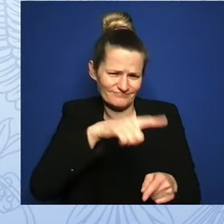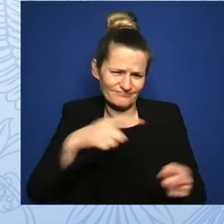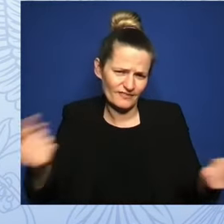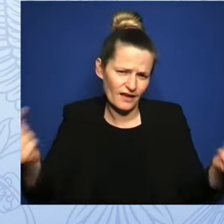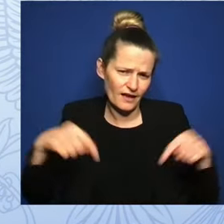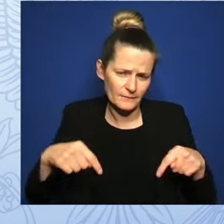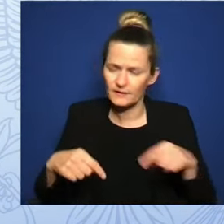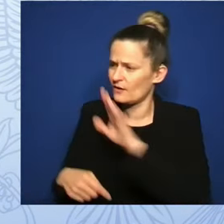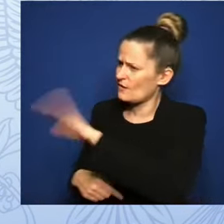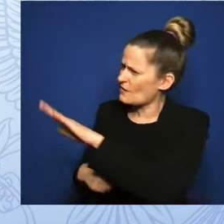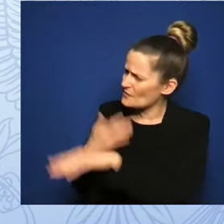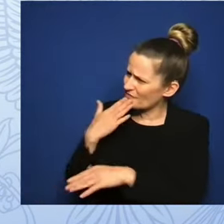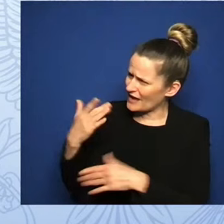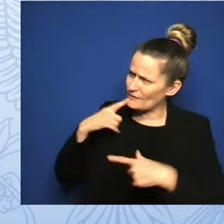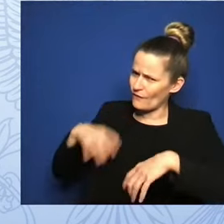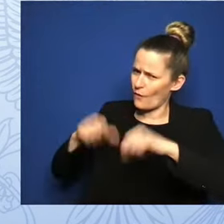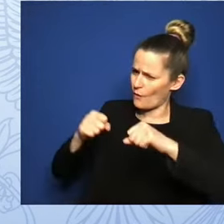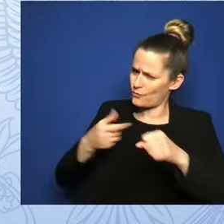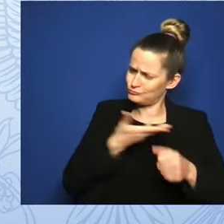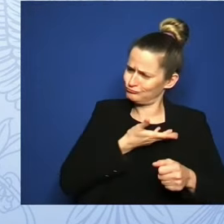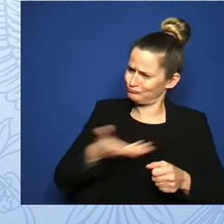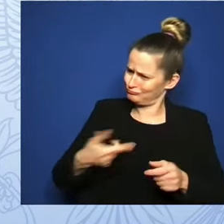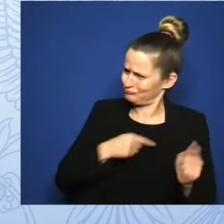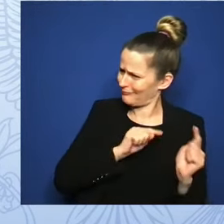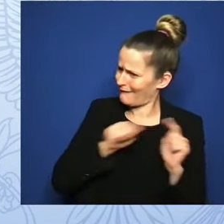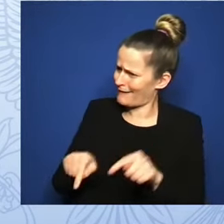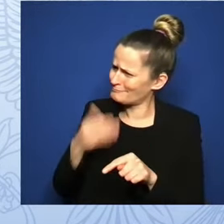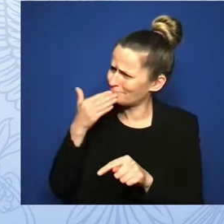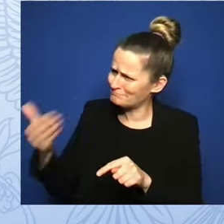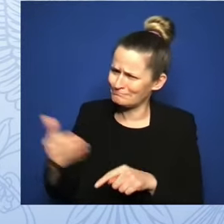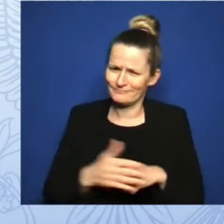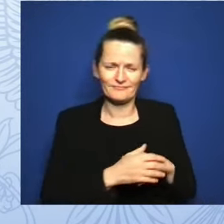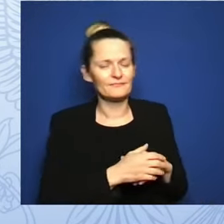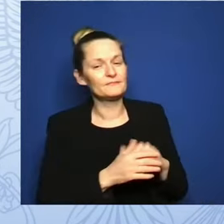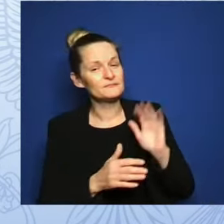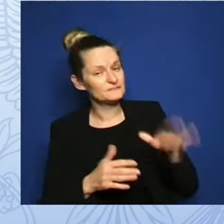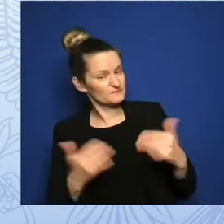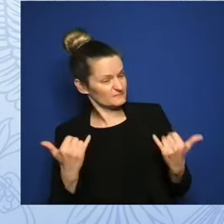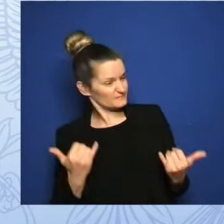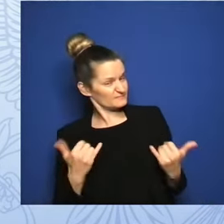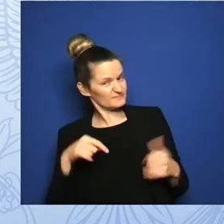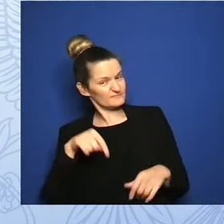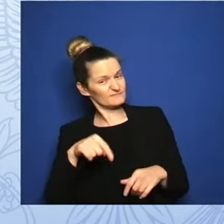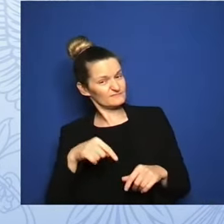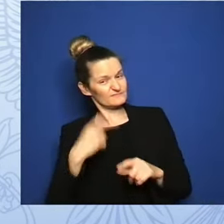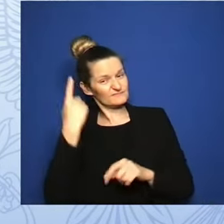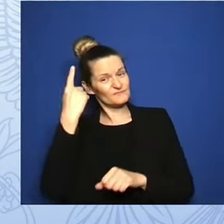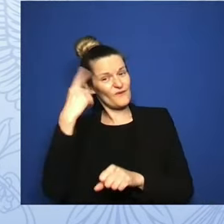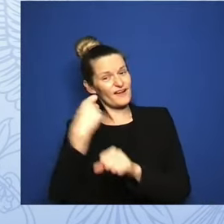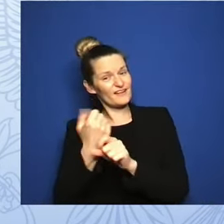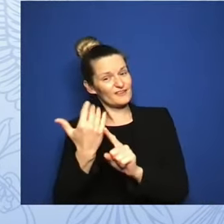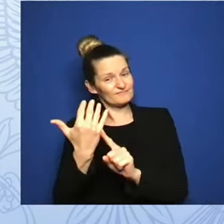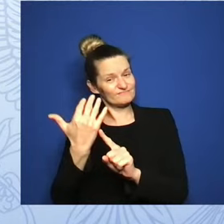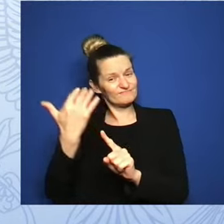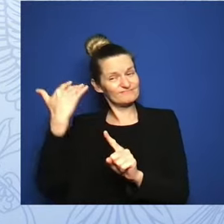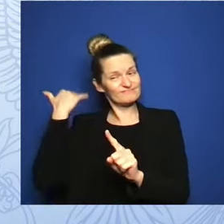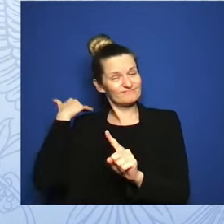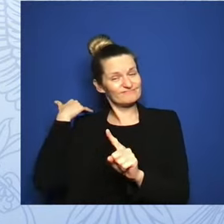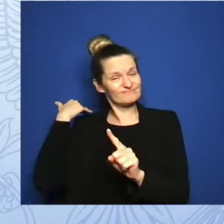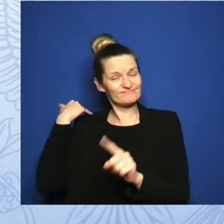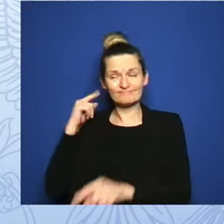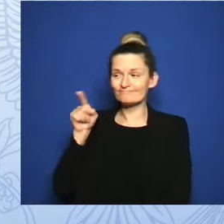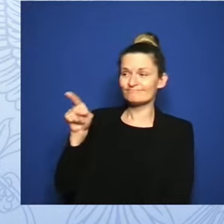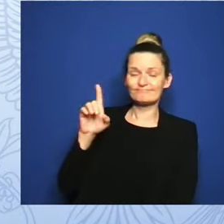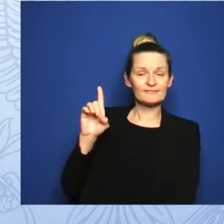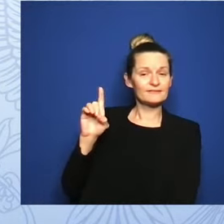us. And nearly one year ago, the Dobbs decision took away women's constitutional rights, their